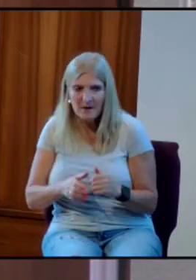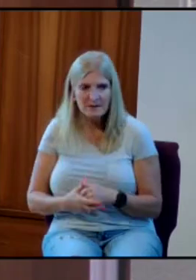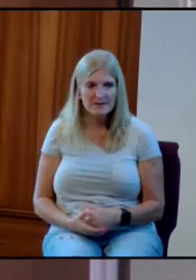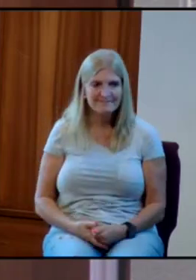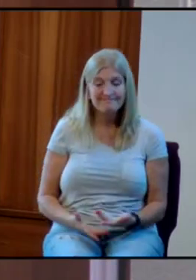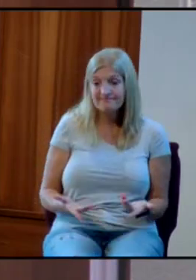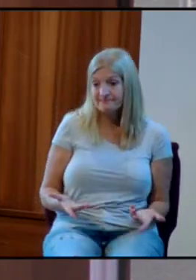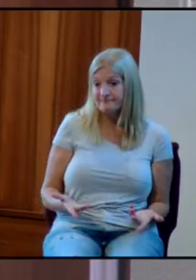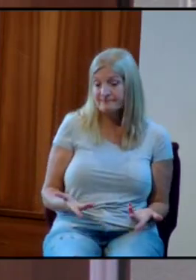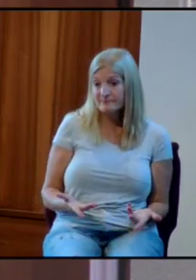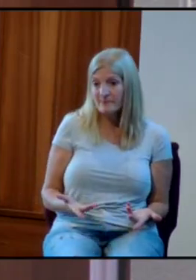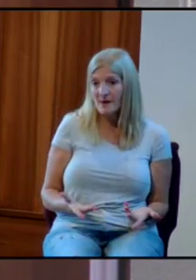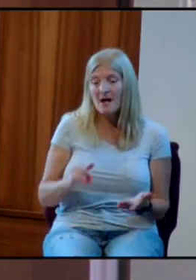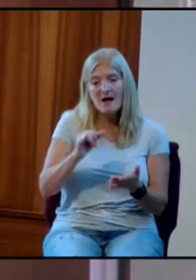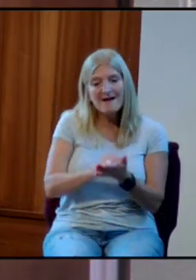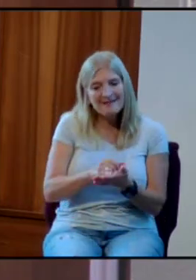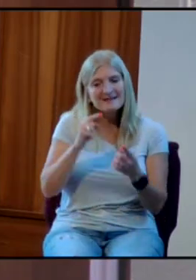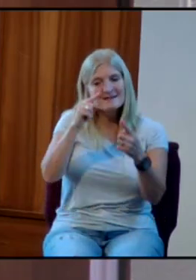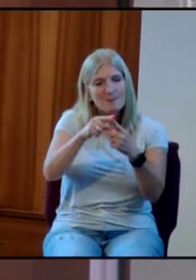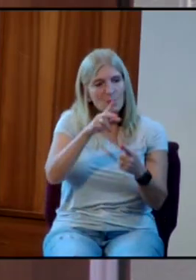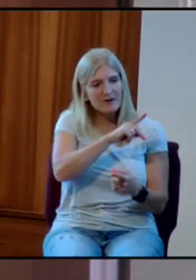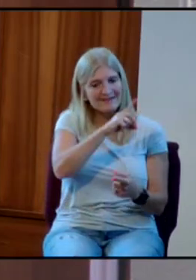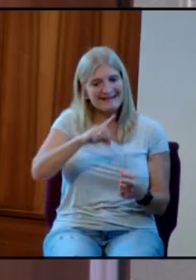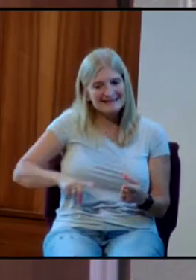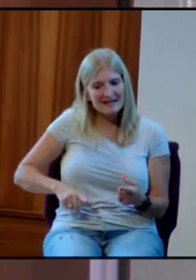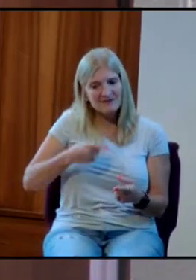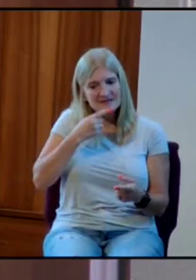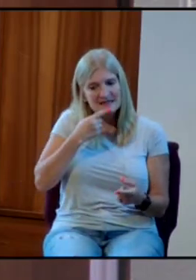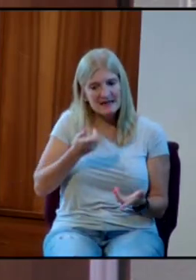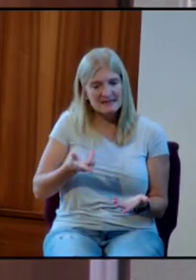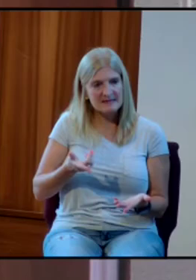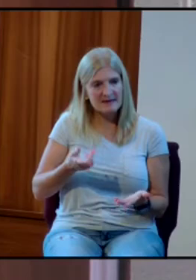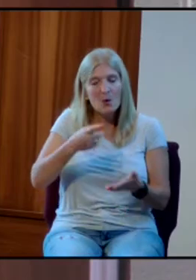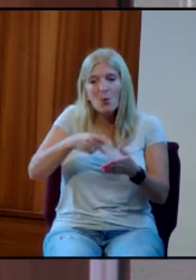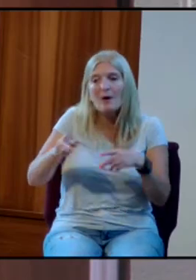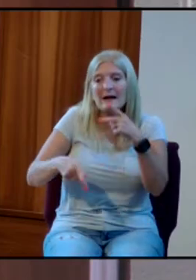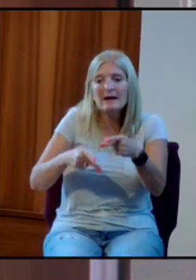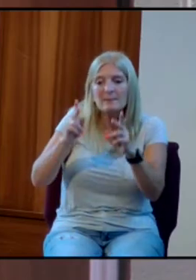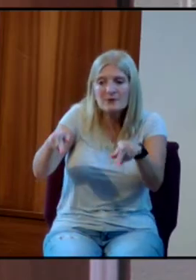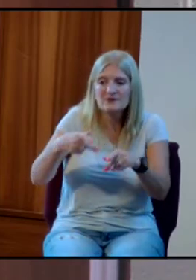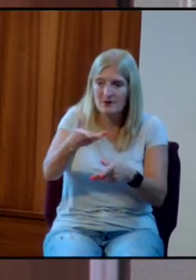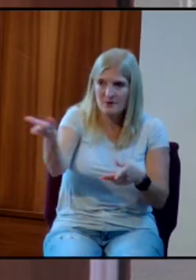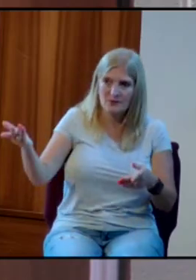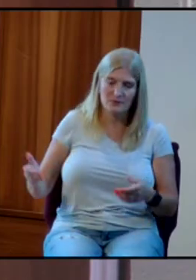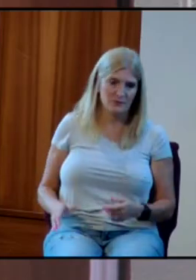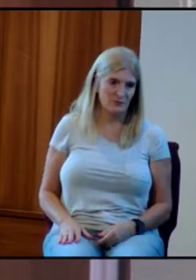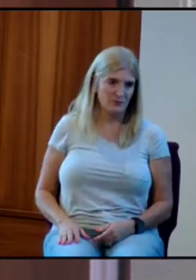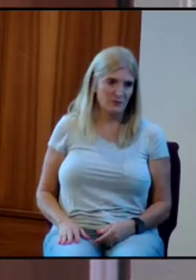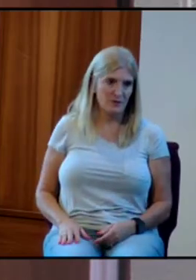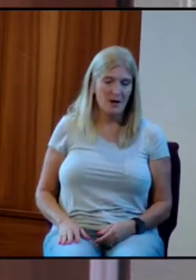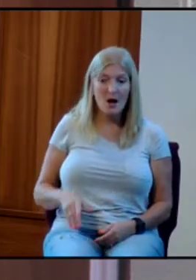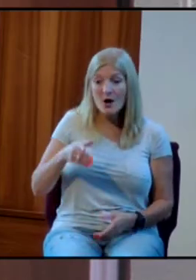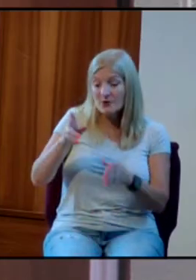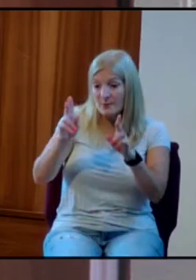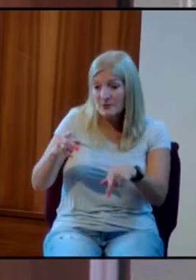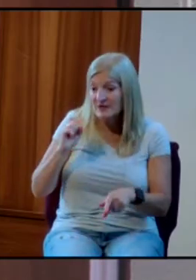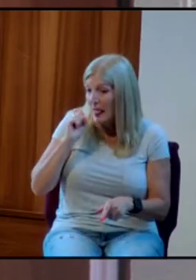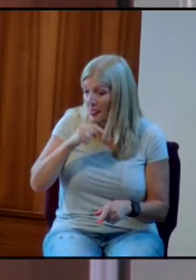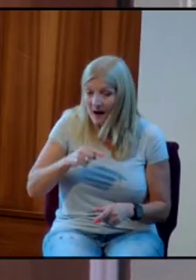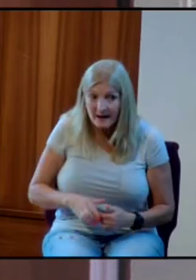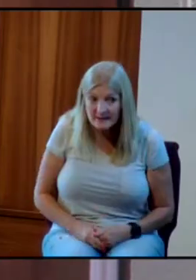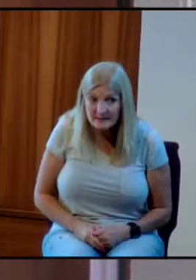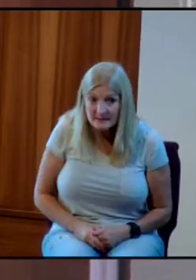See, this is the point David's pushing. What kind of person do you want to be? Do you want to be a person who lies if you can get away with it,